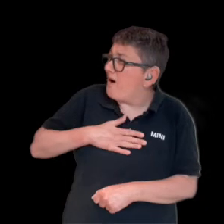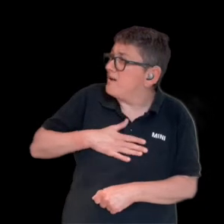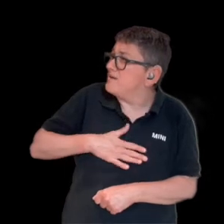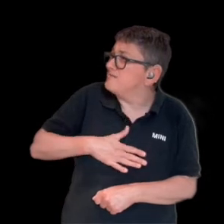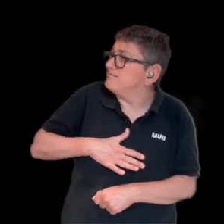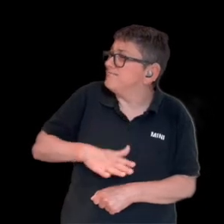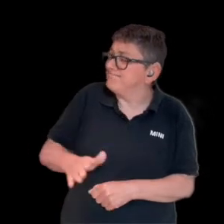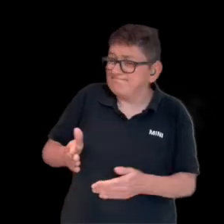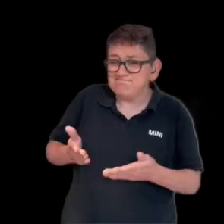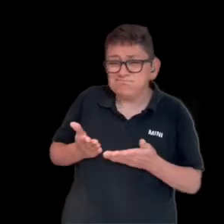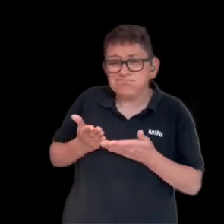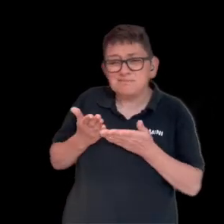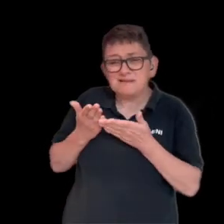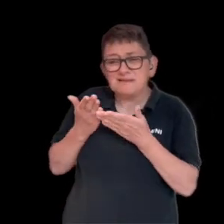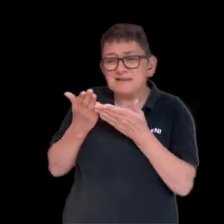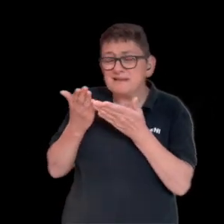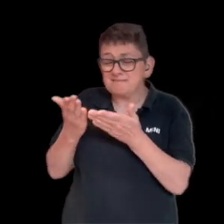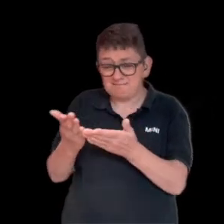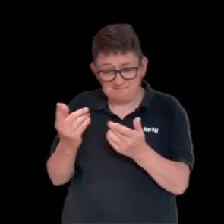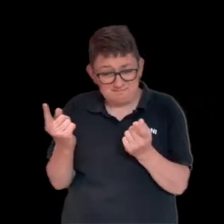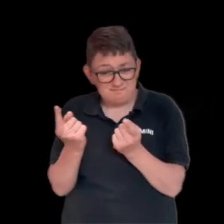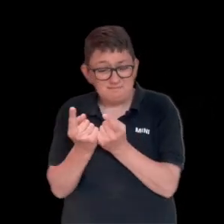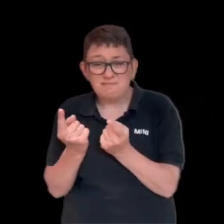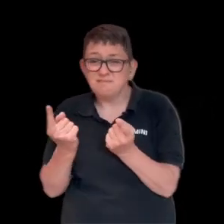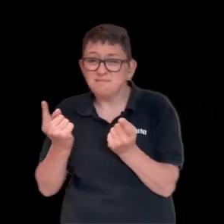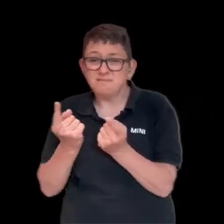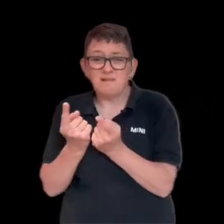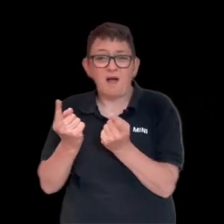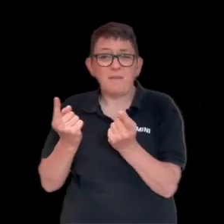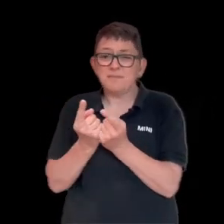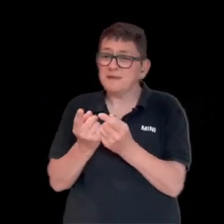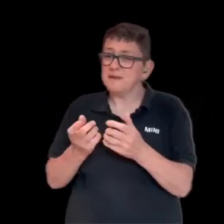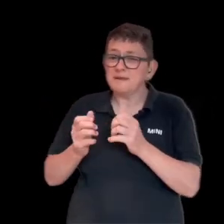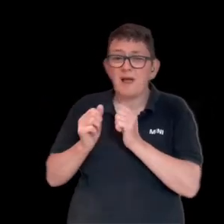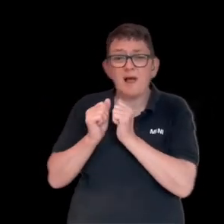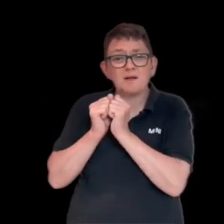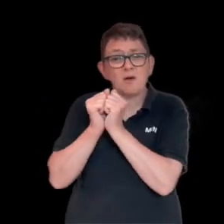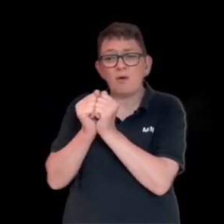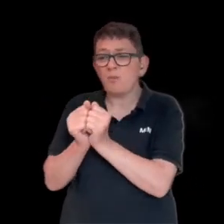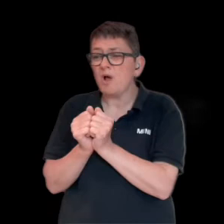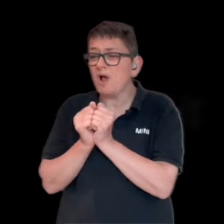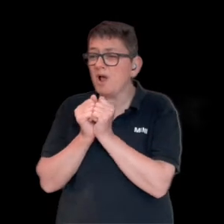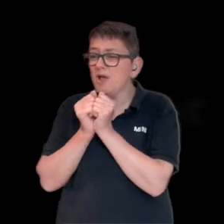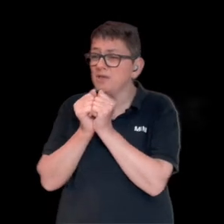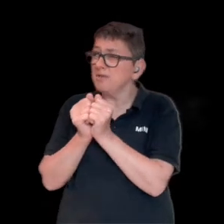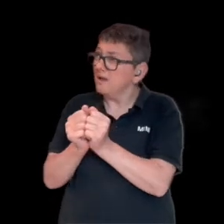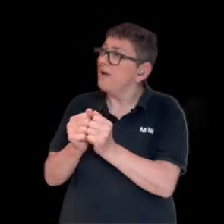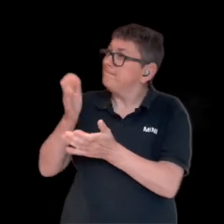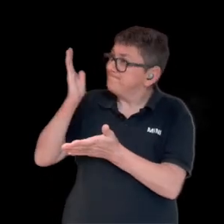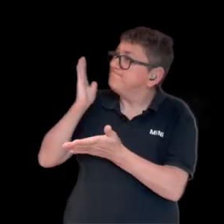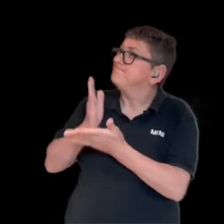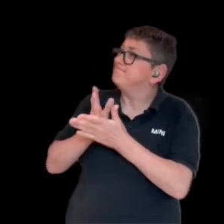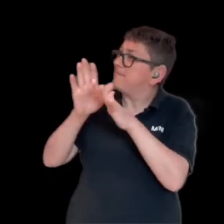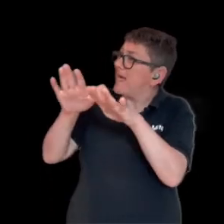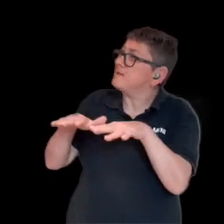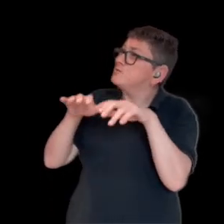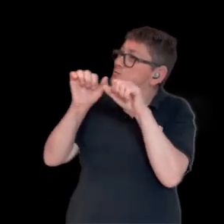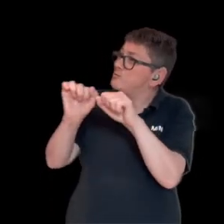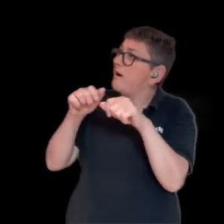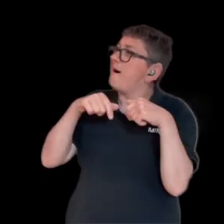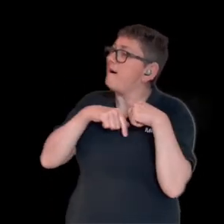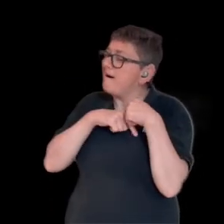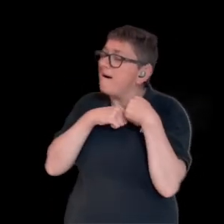Longing just to bring something that's worth, that will